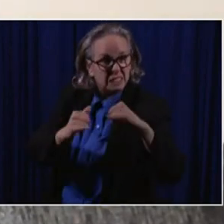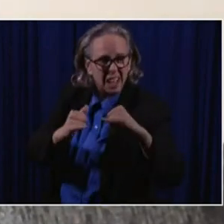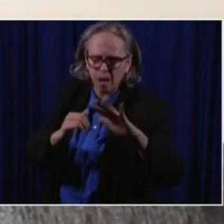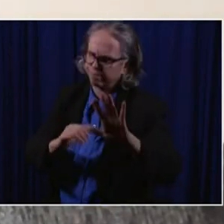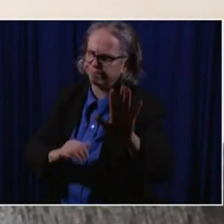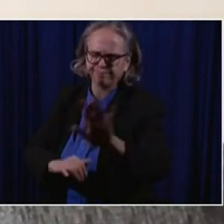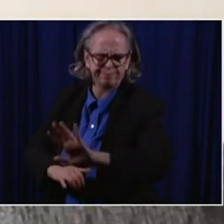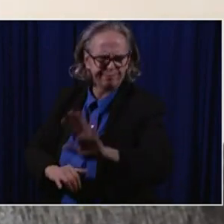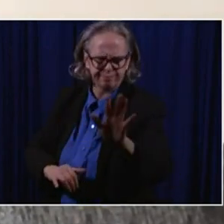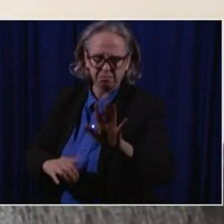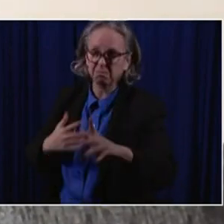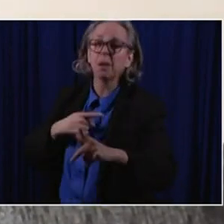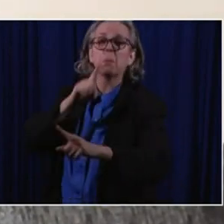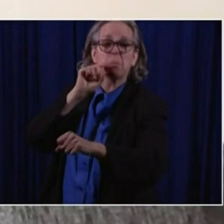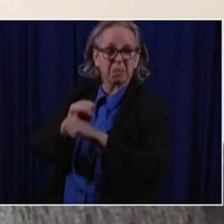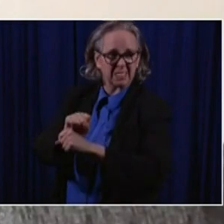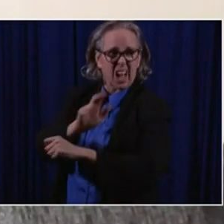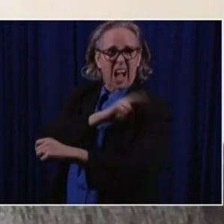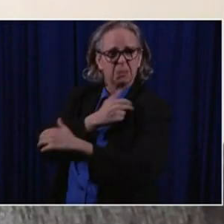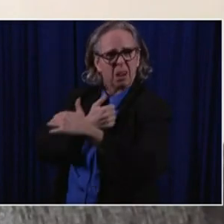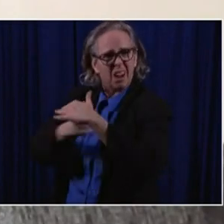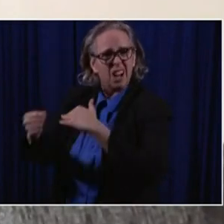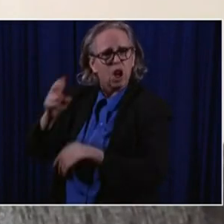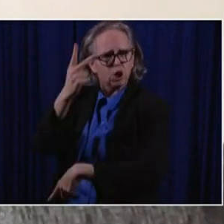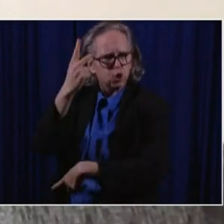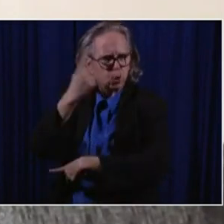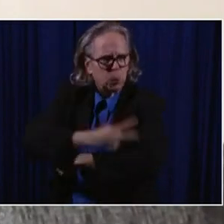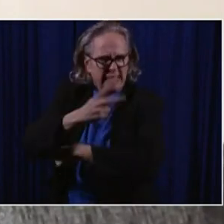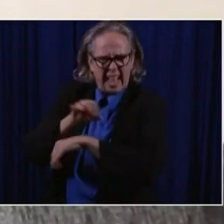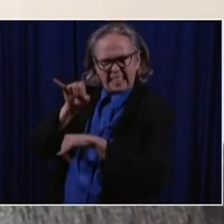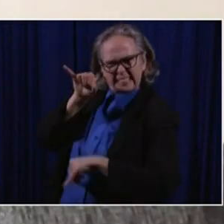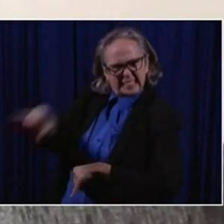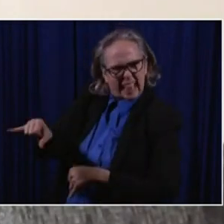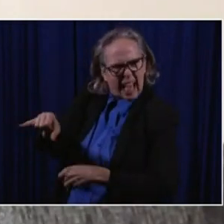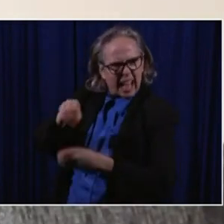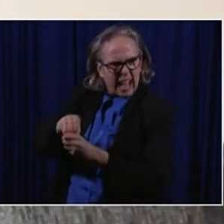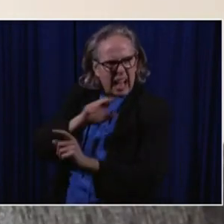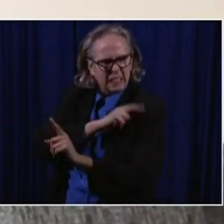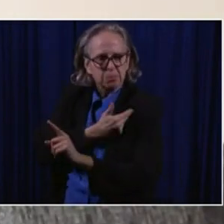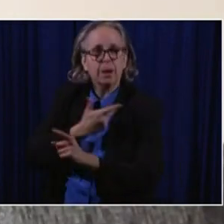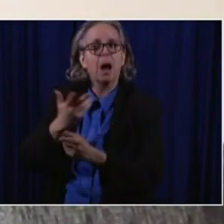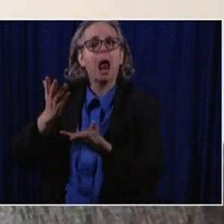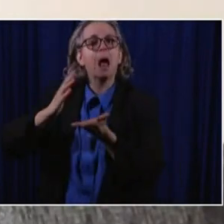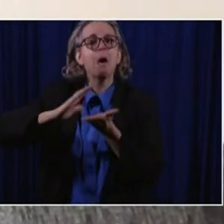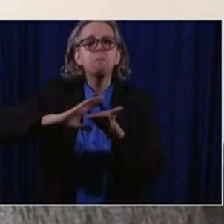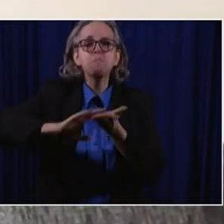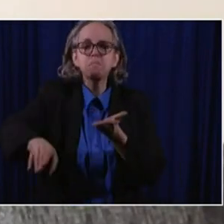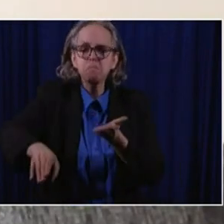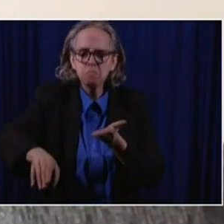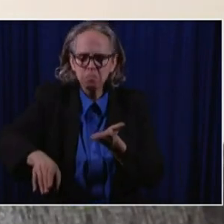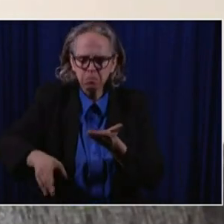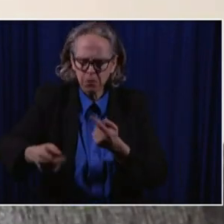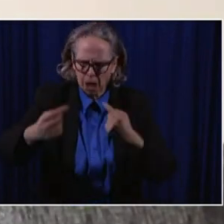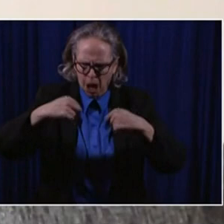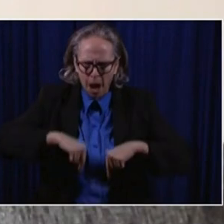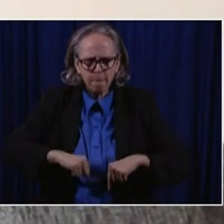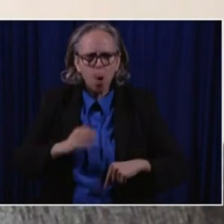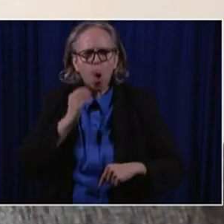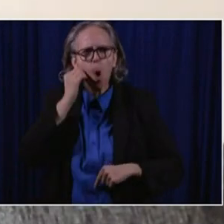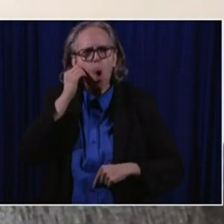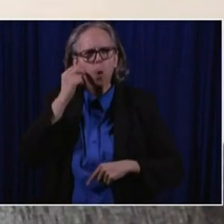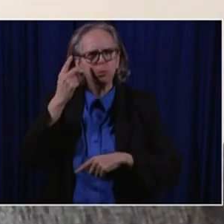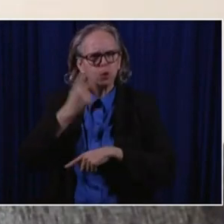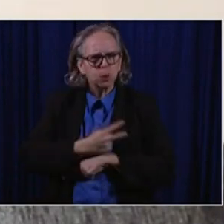I was hospitalized for two days and, um, then I was discharged and I was home for two days and I